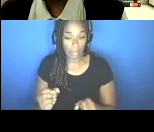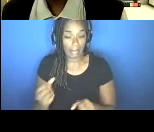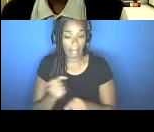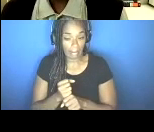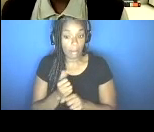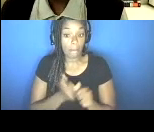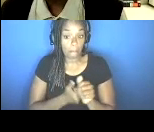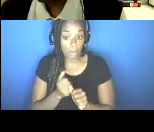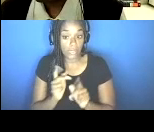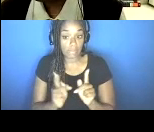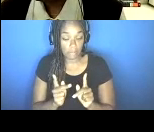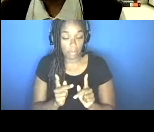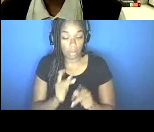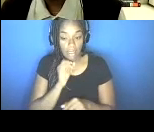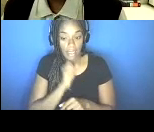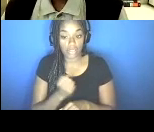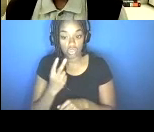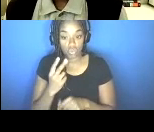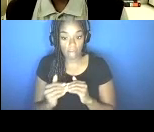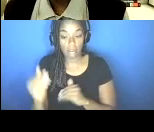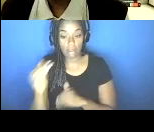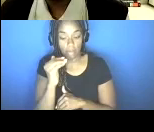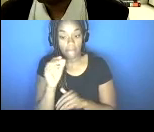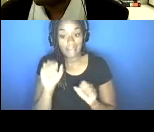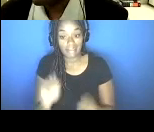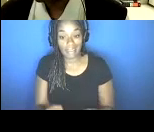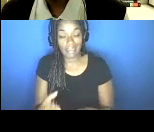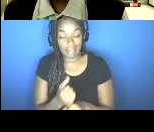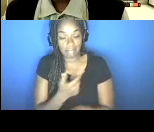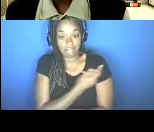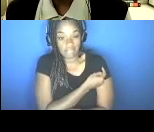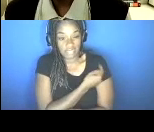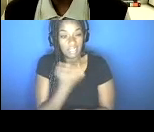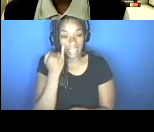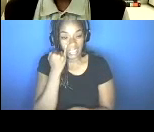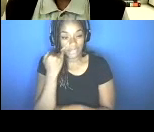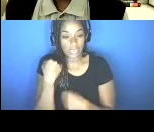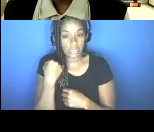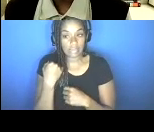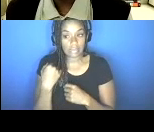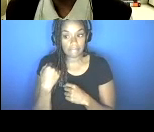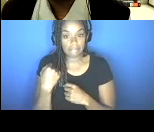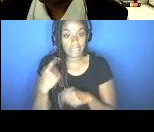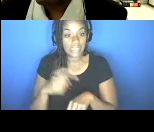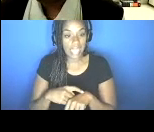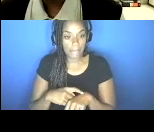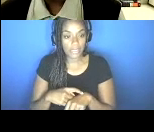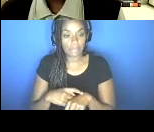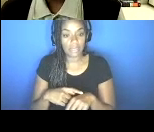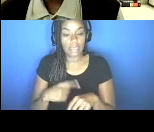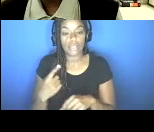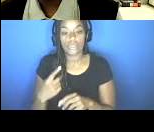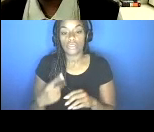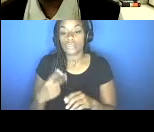12, 12 and older are eligible to get their vaccines. If it's been at least two months since your last dose or up to three months